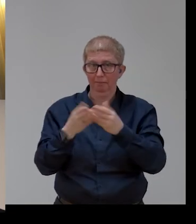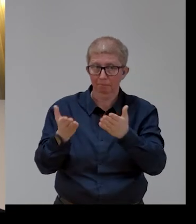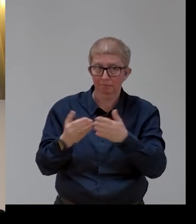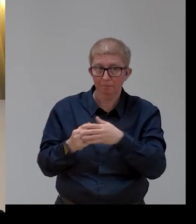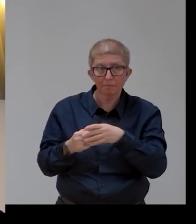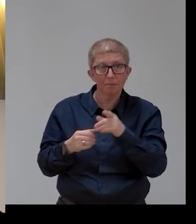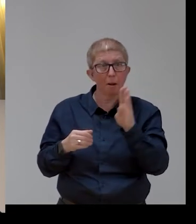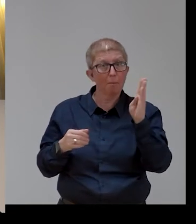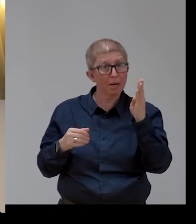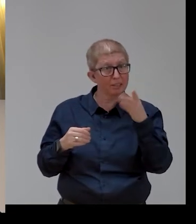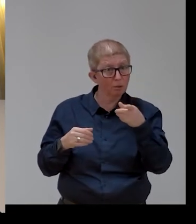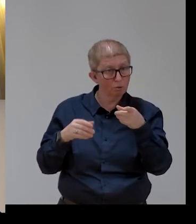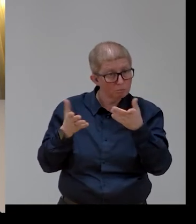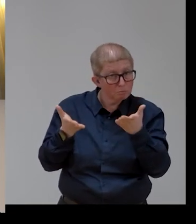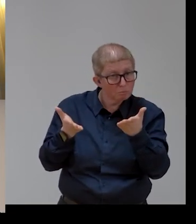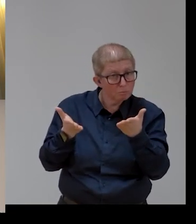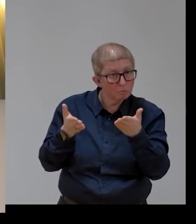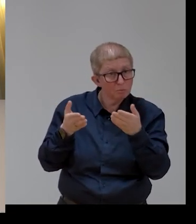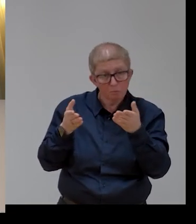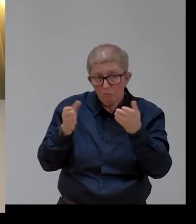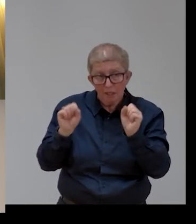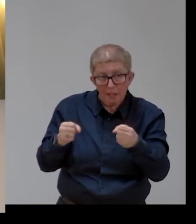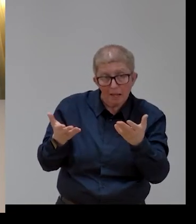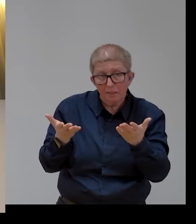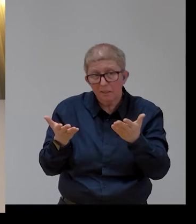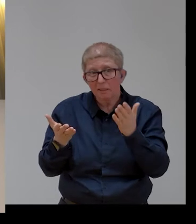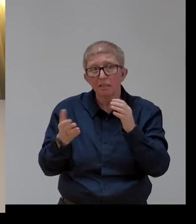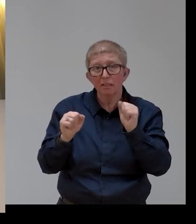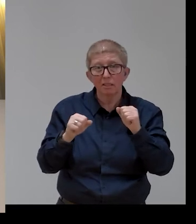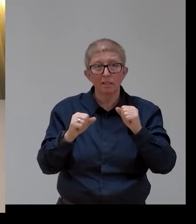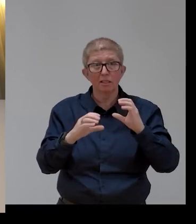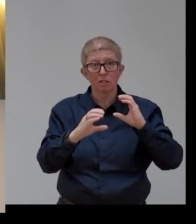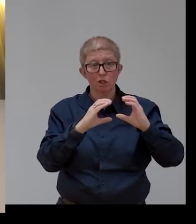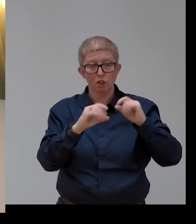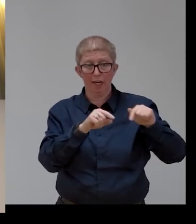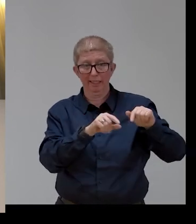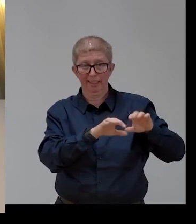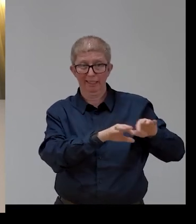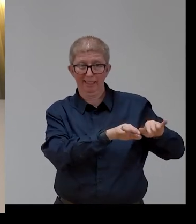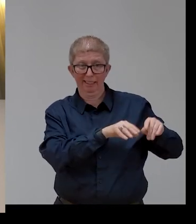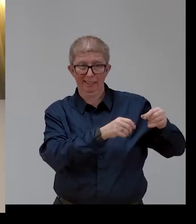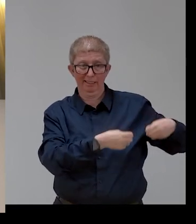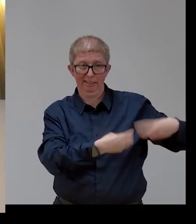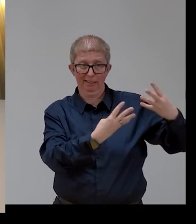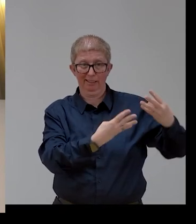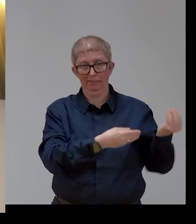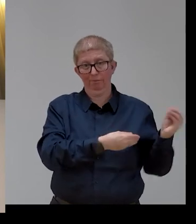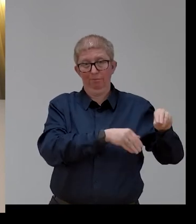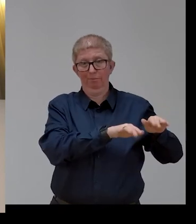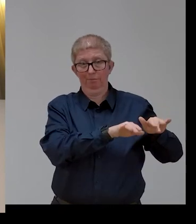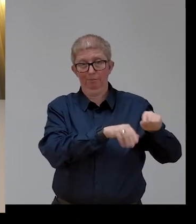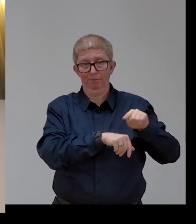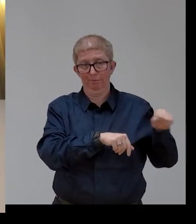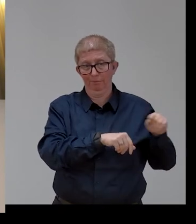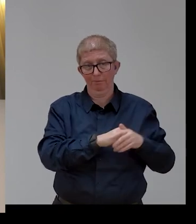But I also would like to inform you that in the chat box, our rapporteur, Thomas Bignall, has